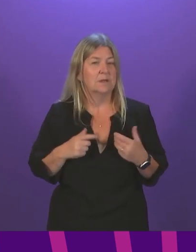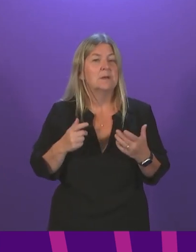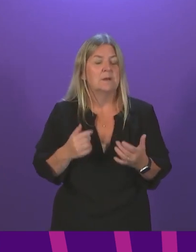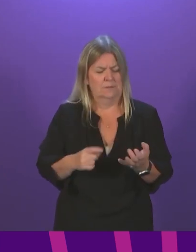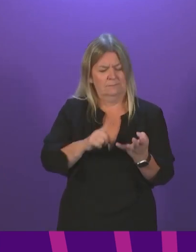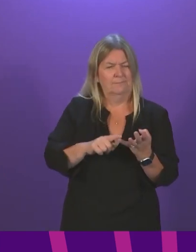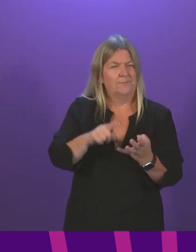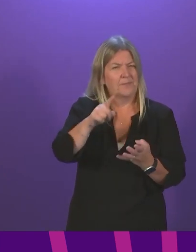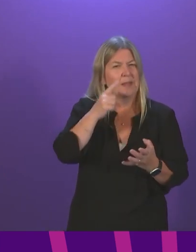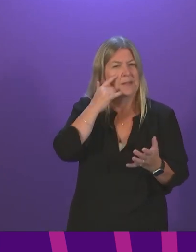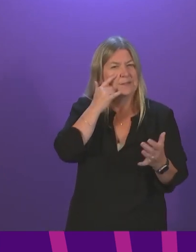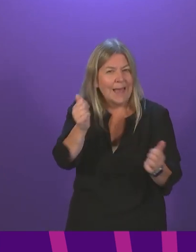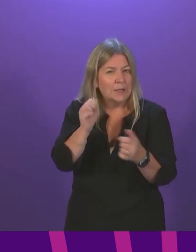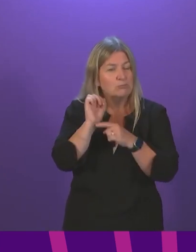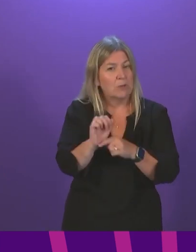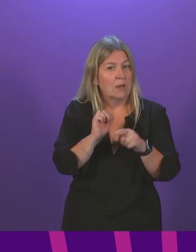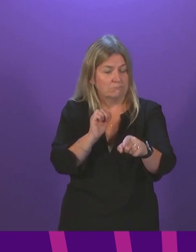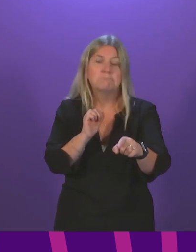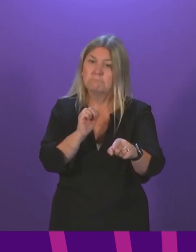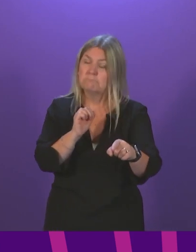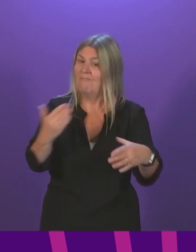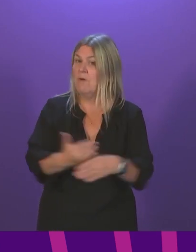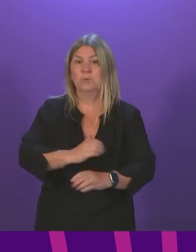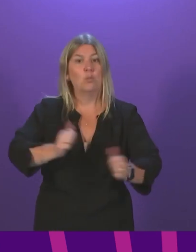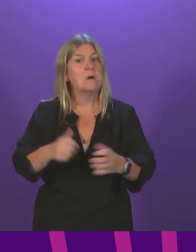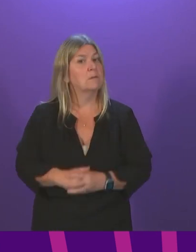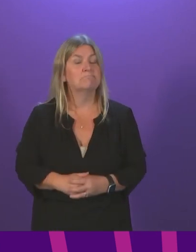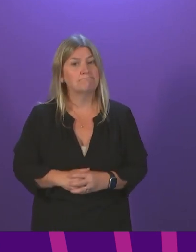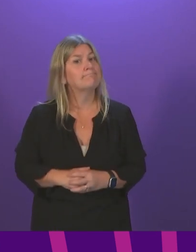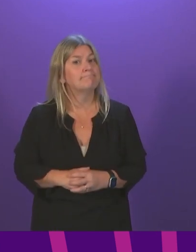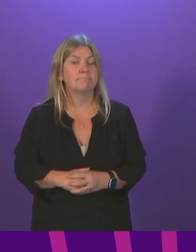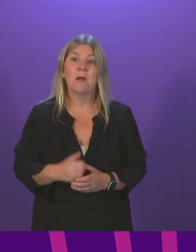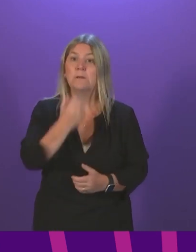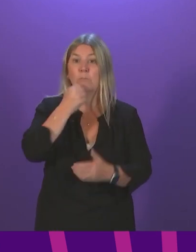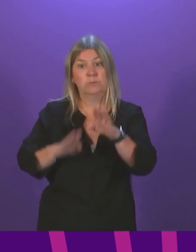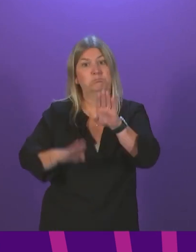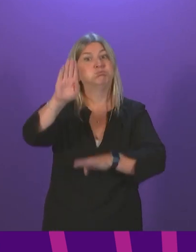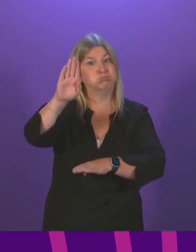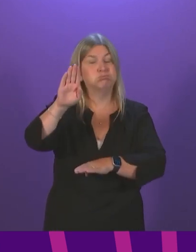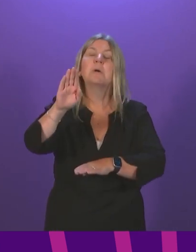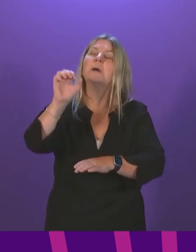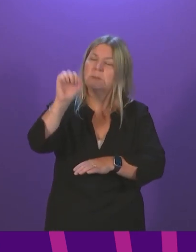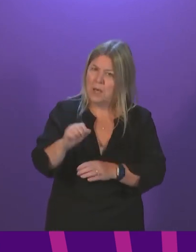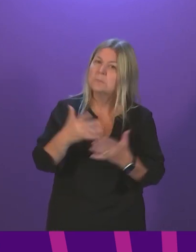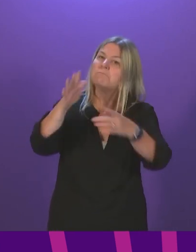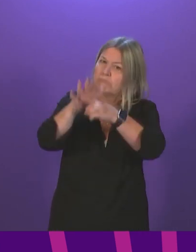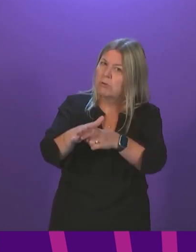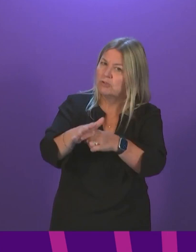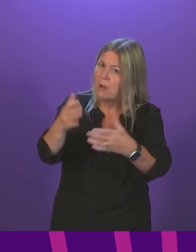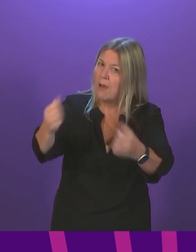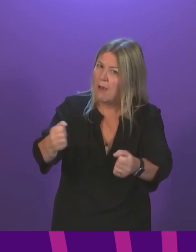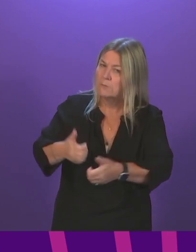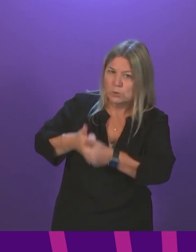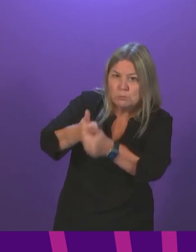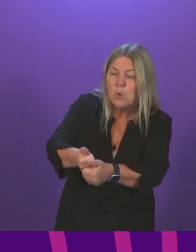penultimately on Test and Protect. Test and Protect is functioning well. When cases are high, it is under significant pressure and we support it to do that